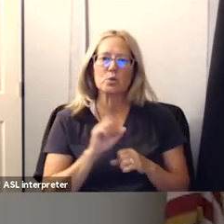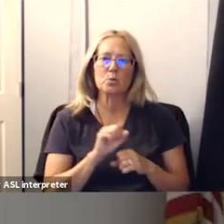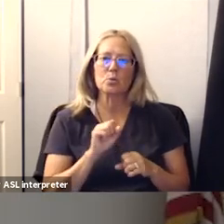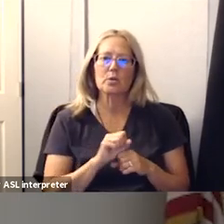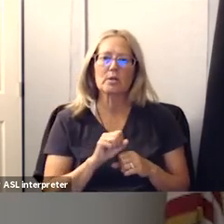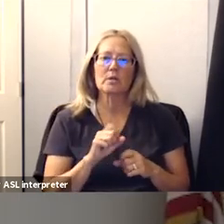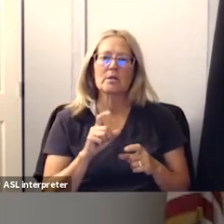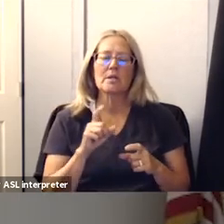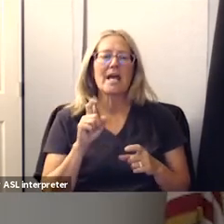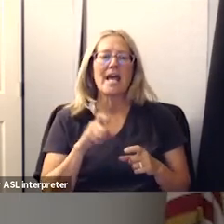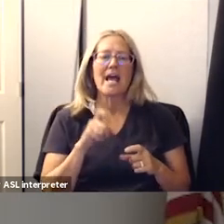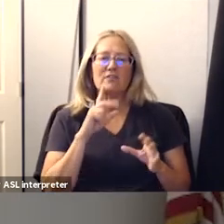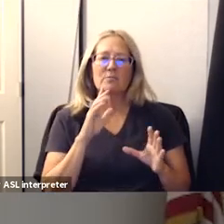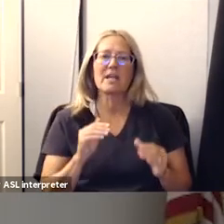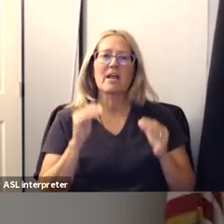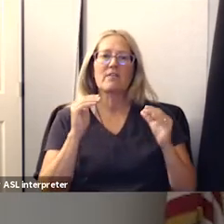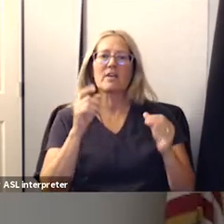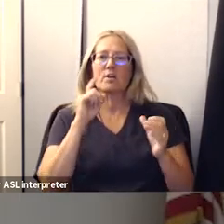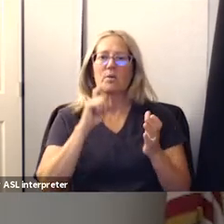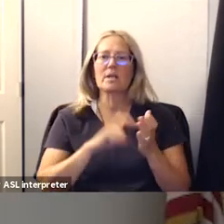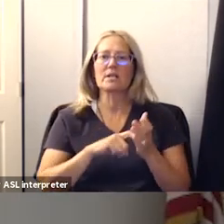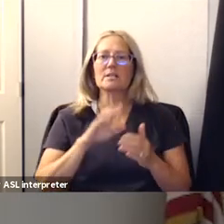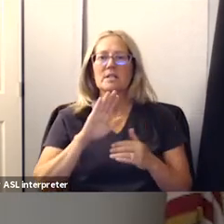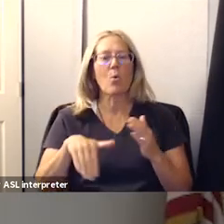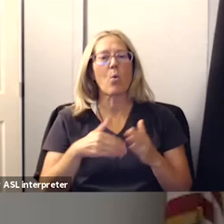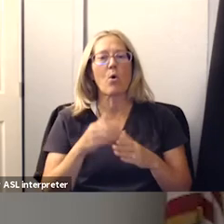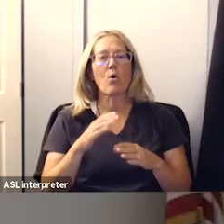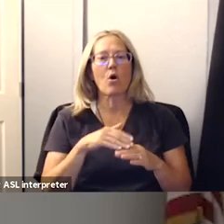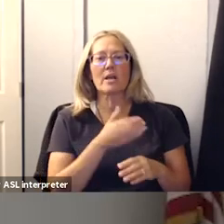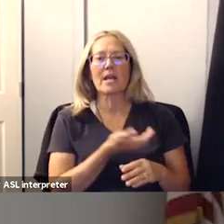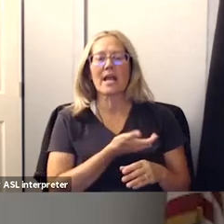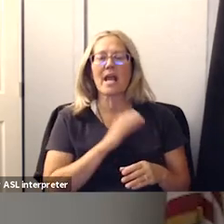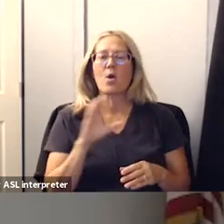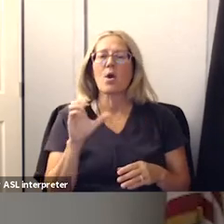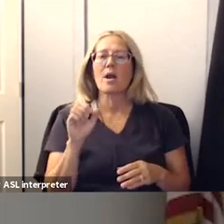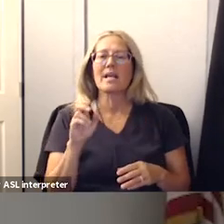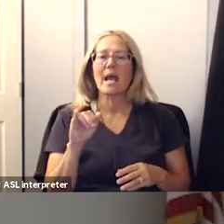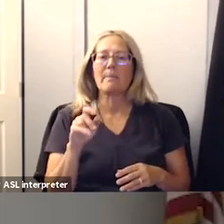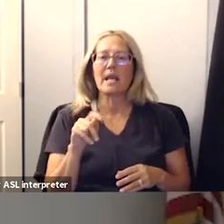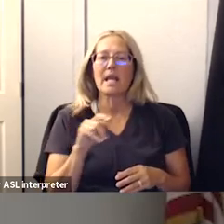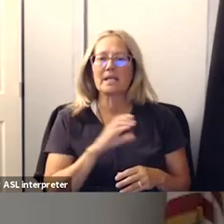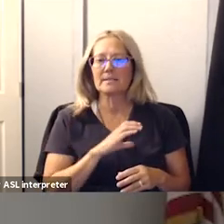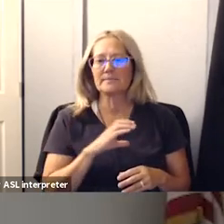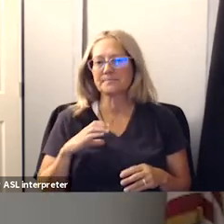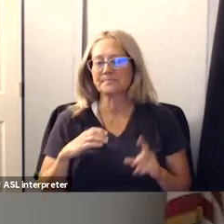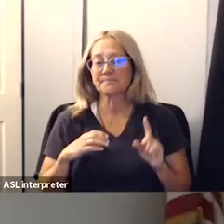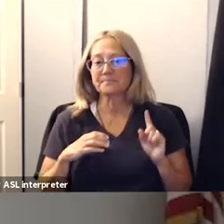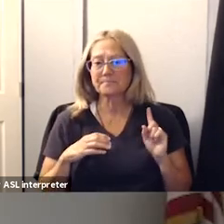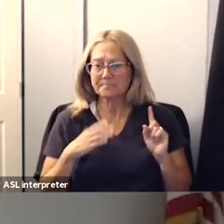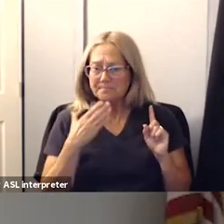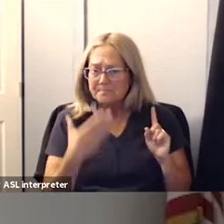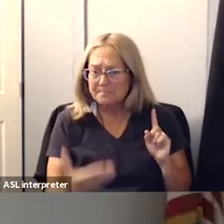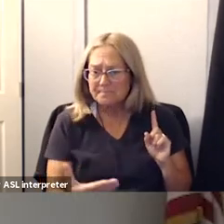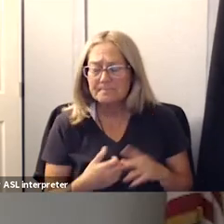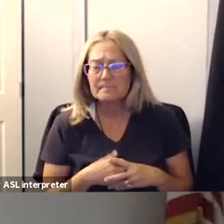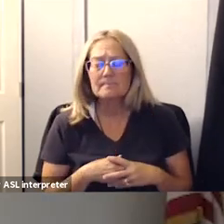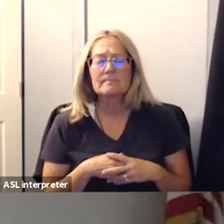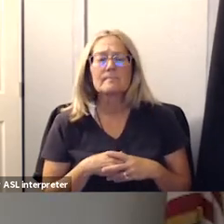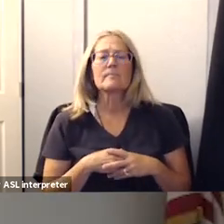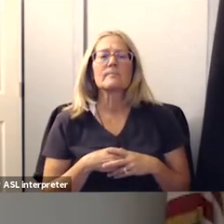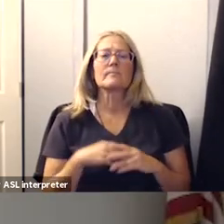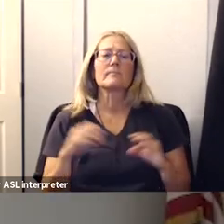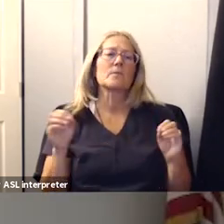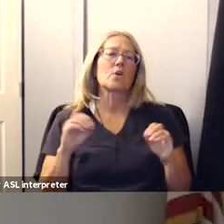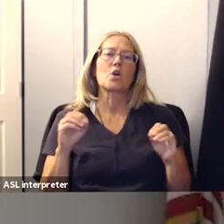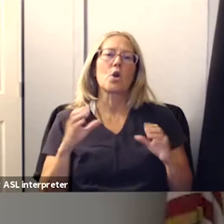to be elevated and recognized just like everyone else in our cabinet thank you thank you so much so uh there are no um consent agenda